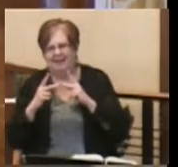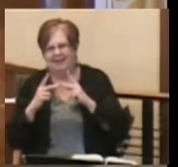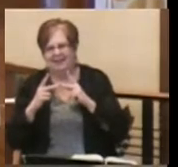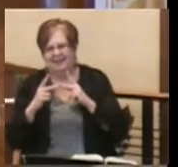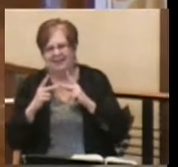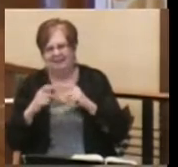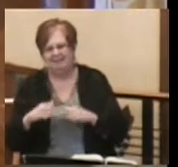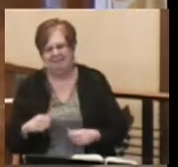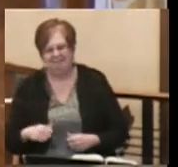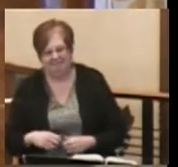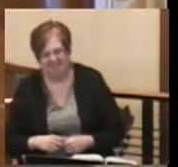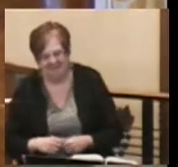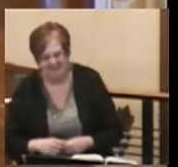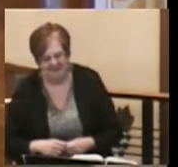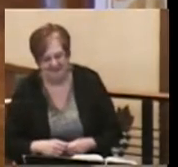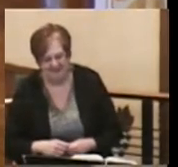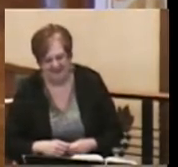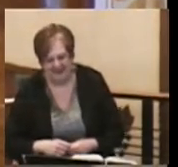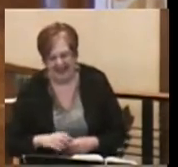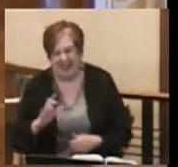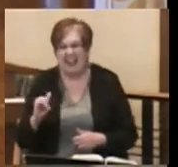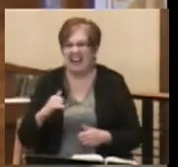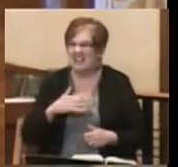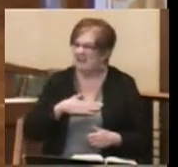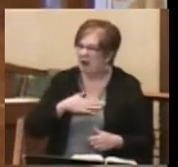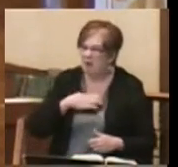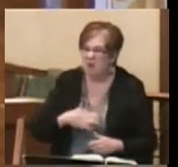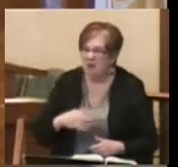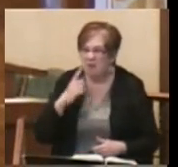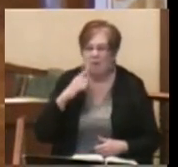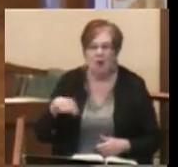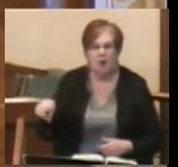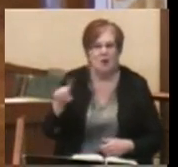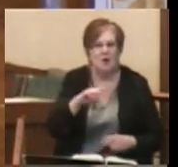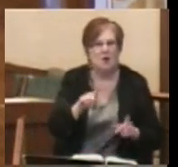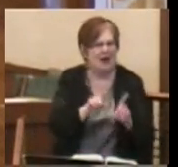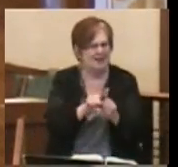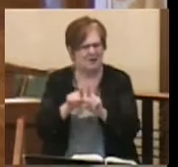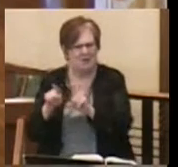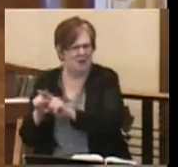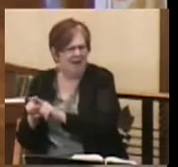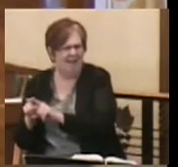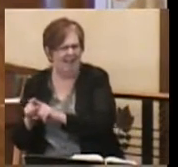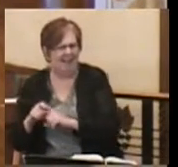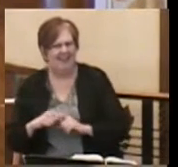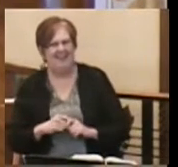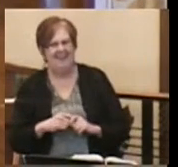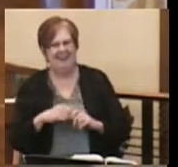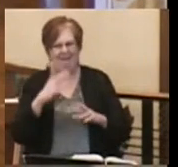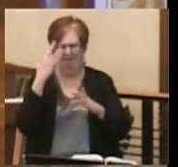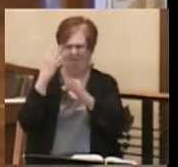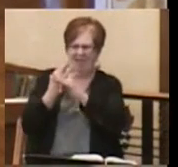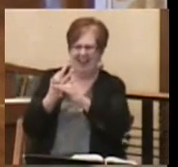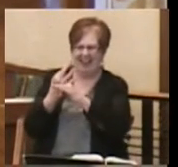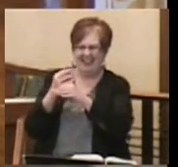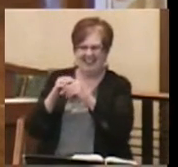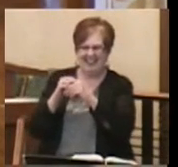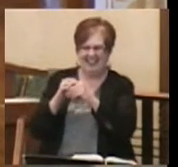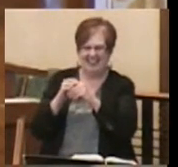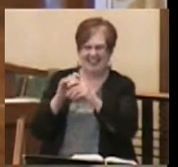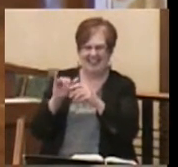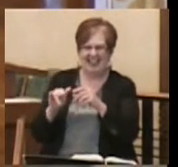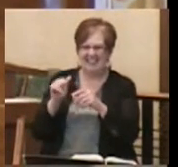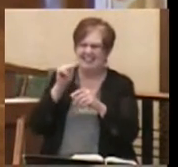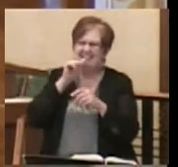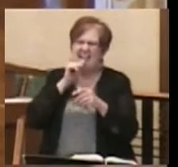You know, that is my wish for you as well. Faith in a suffering